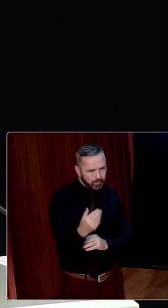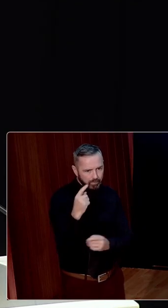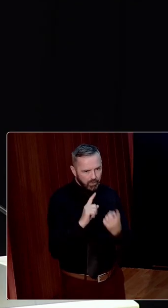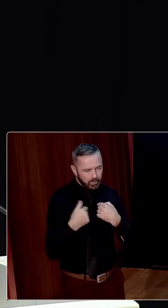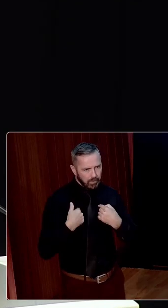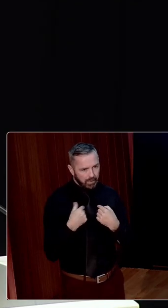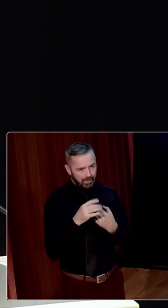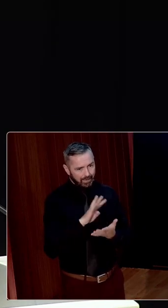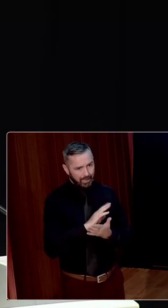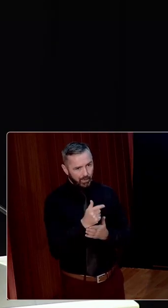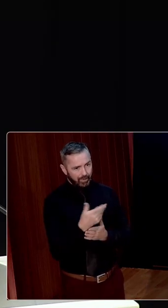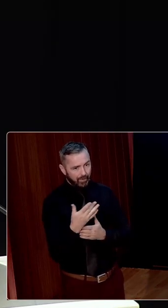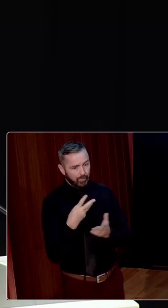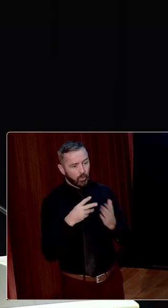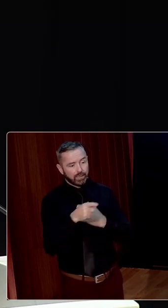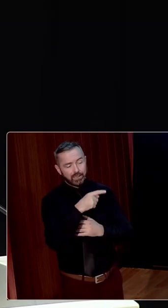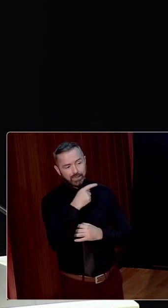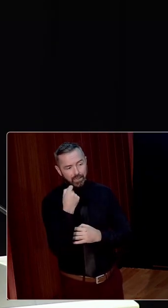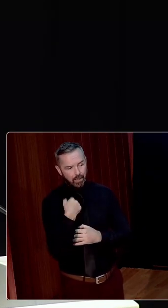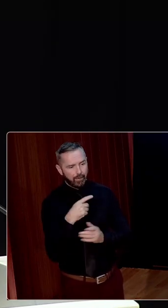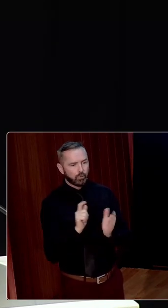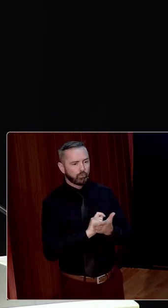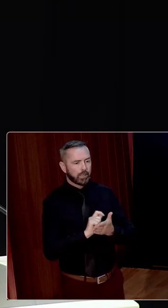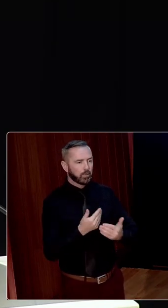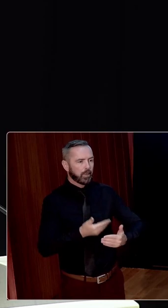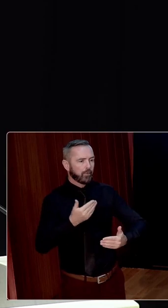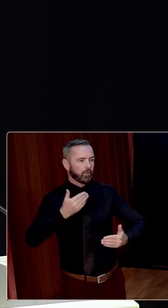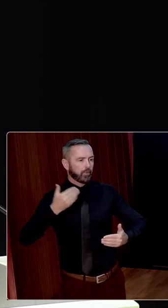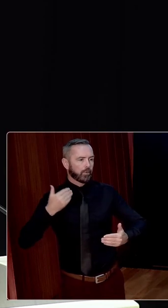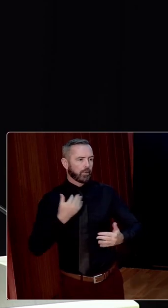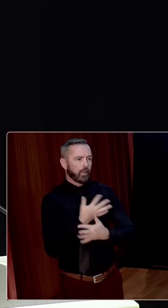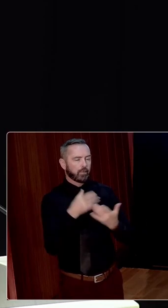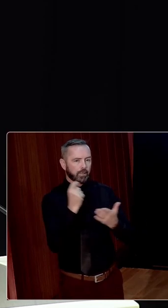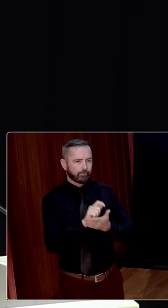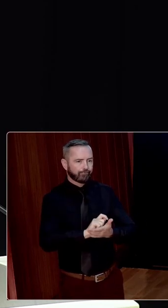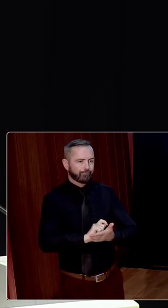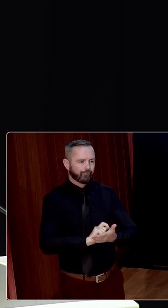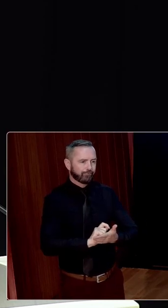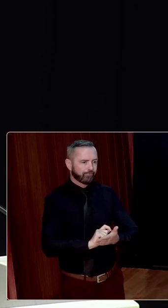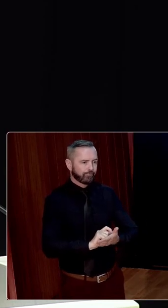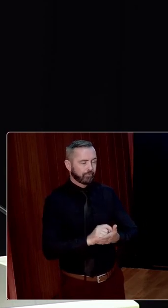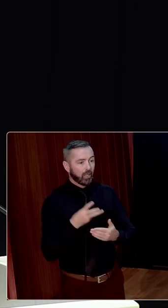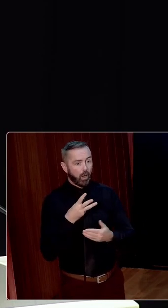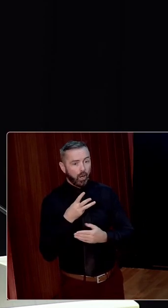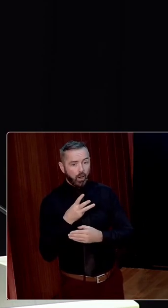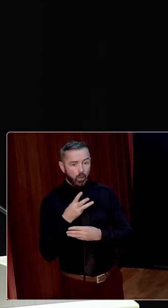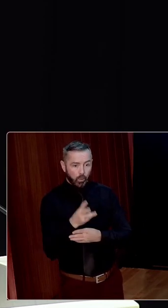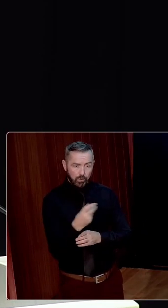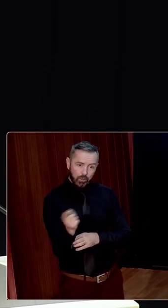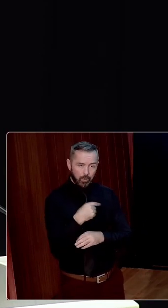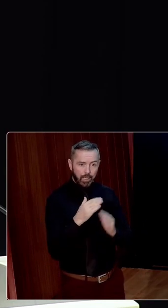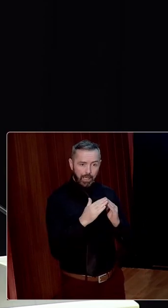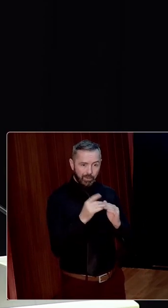1925, when she proclaimed, I've written previously to you, and I wish you can call at my home and see